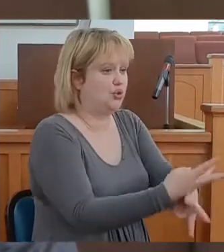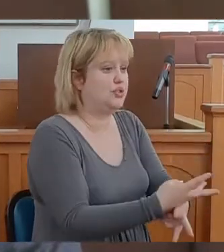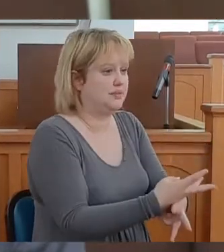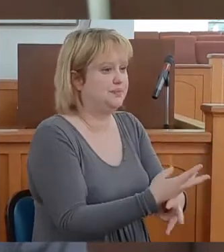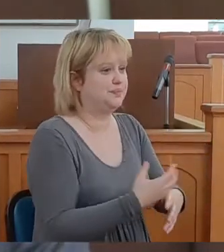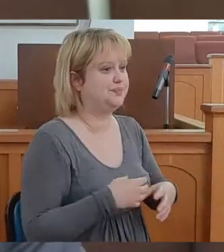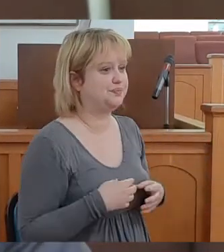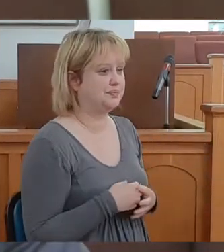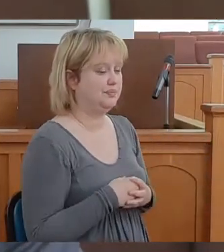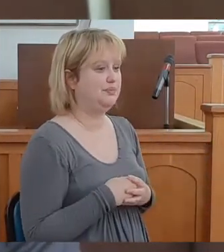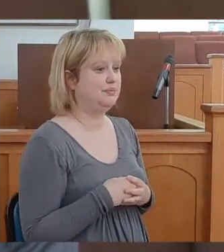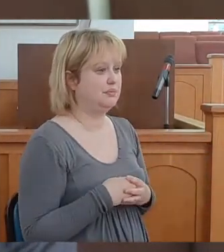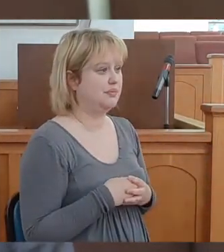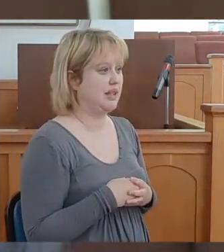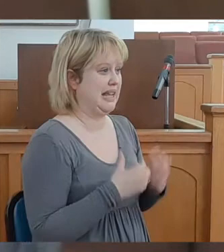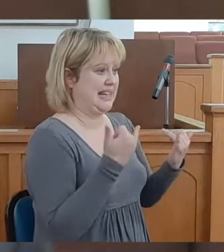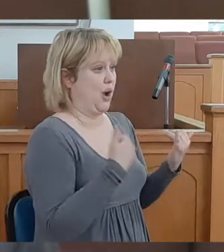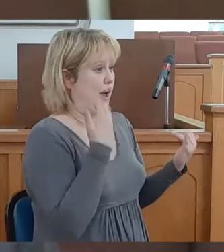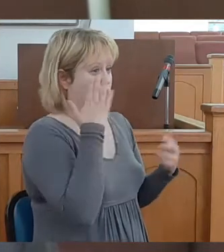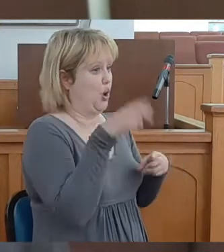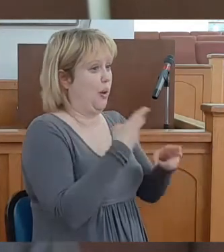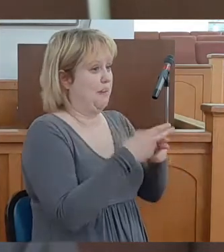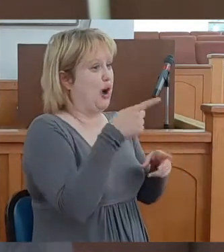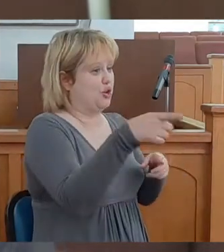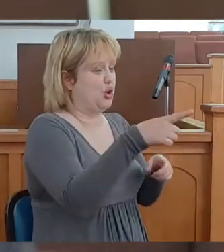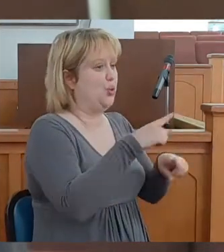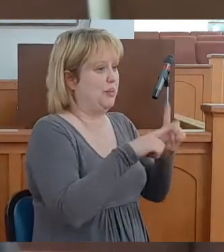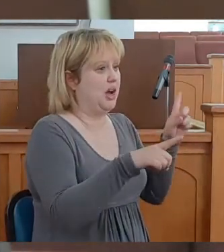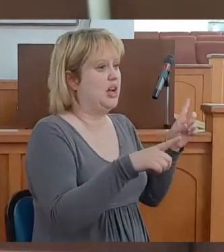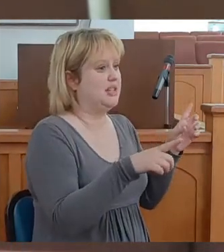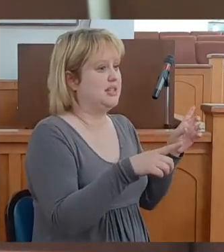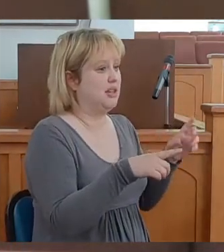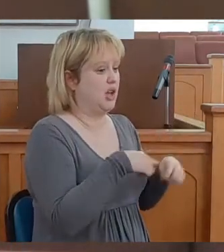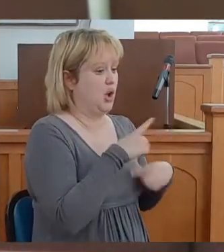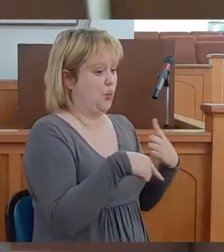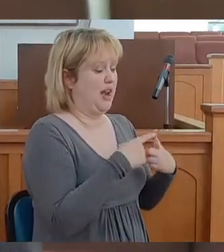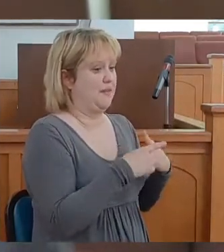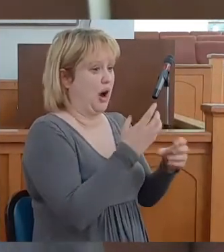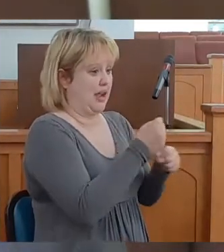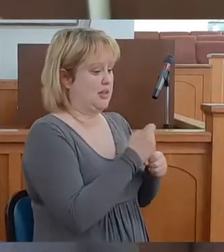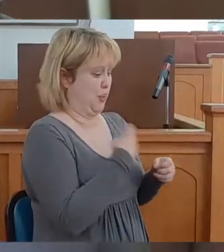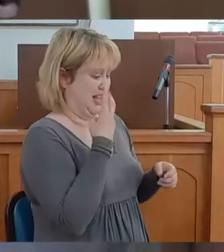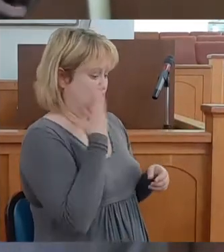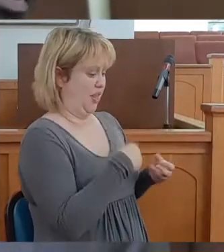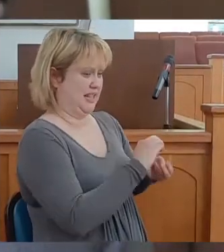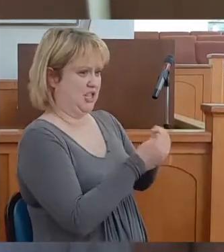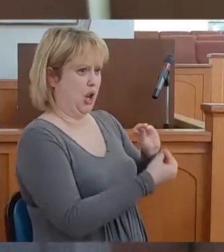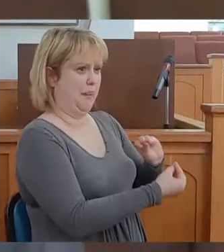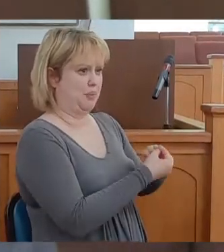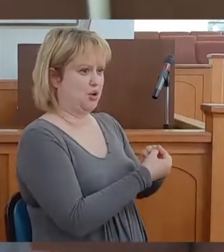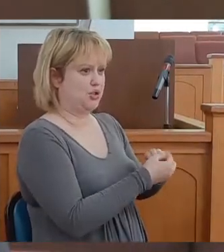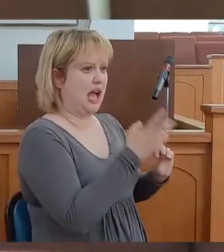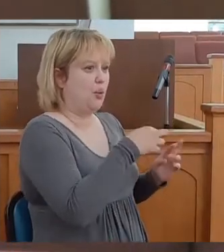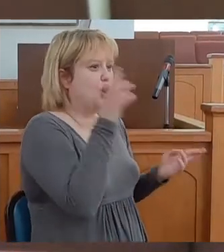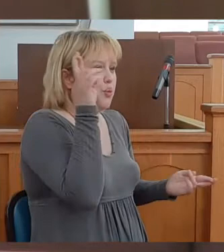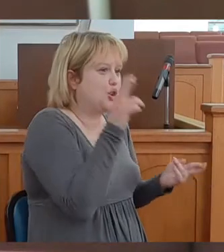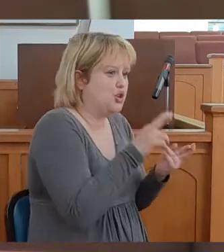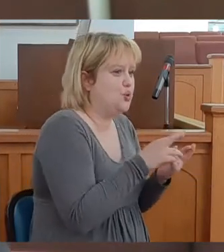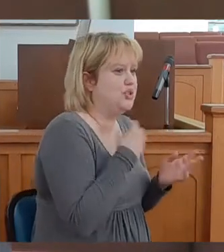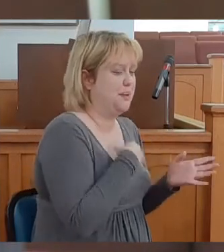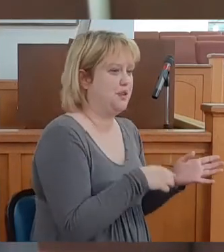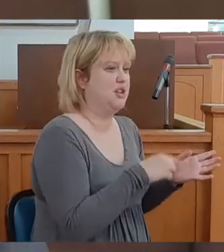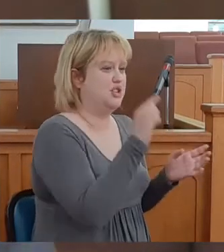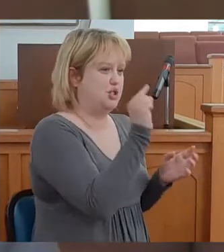Now I don't know about you but I wanted, when I got these numbers, I wanted to reduce them to the smallest